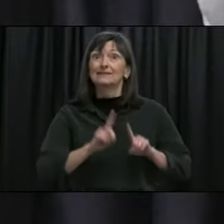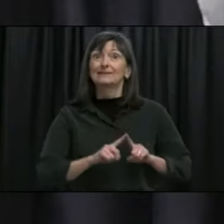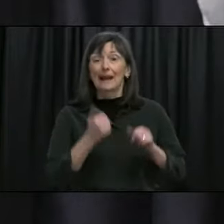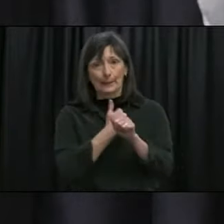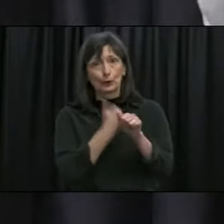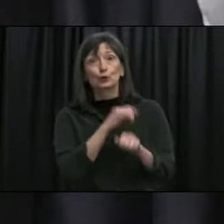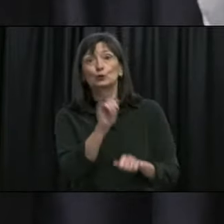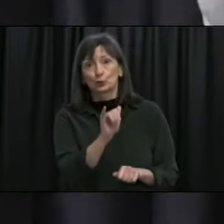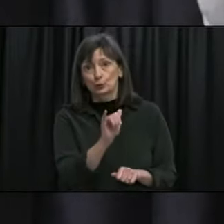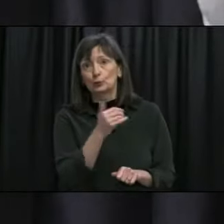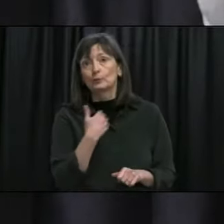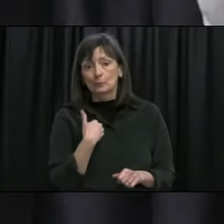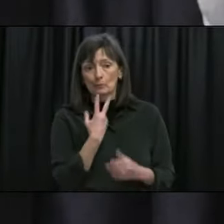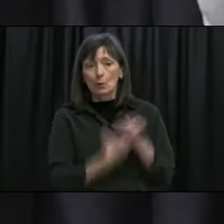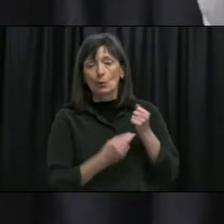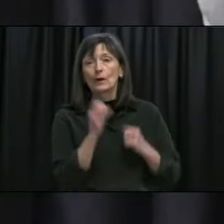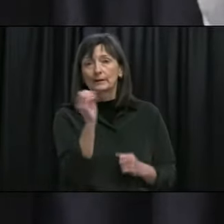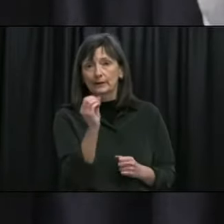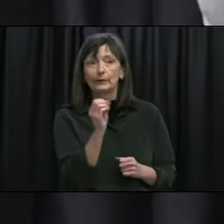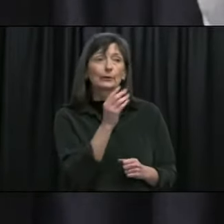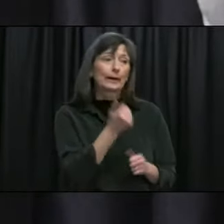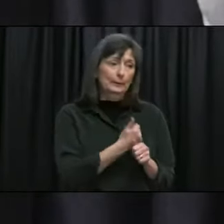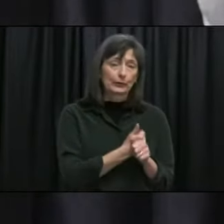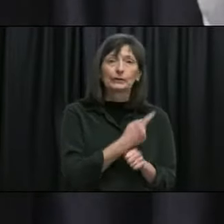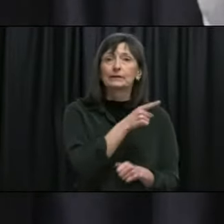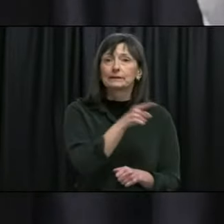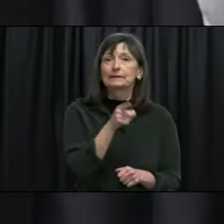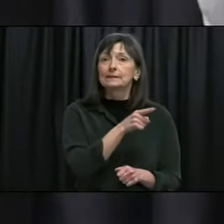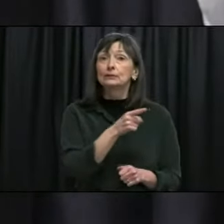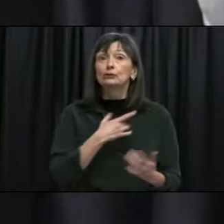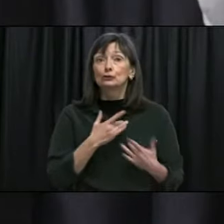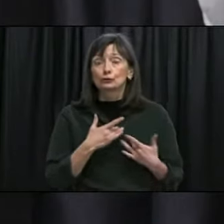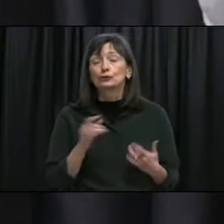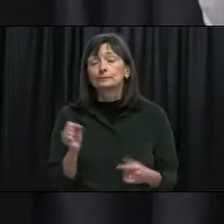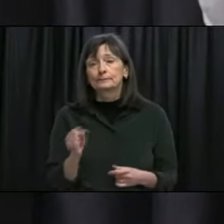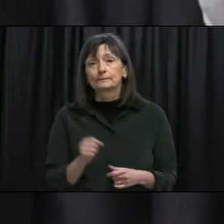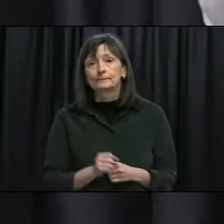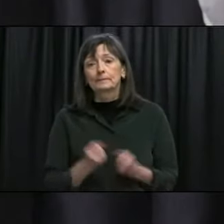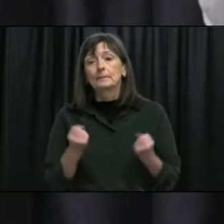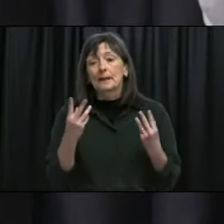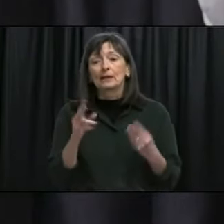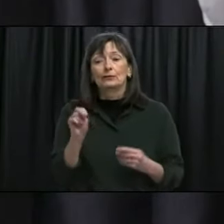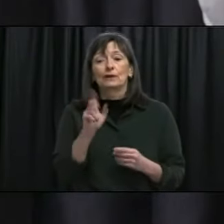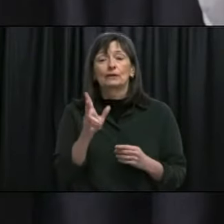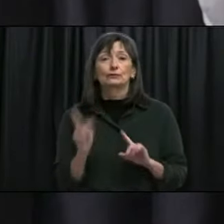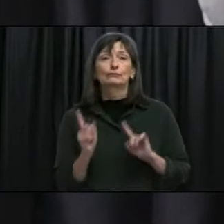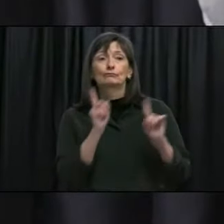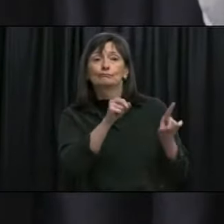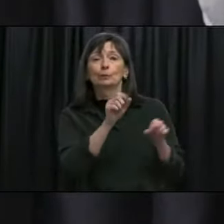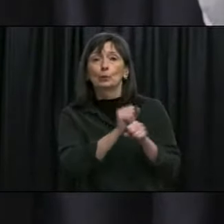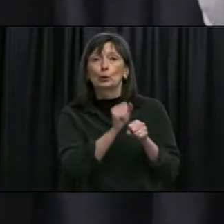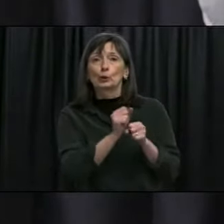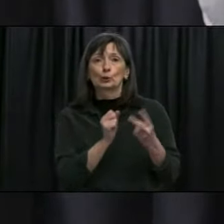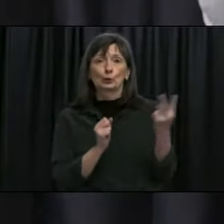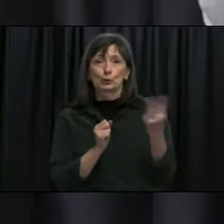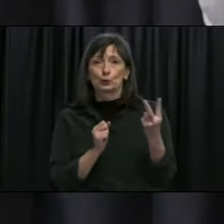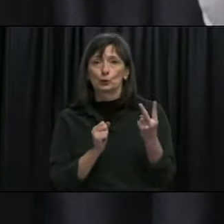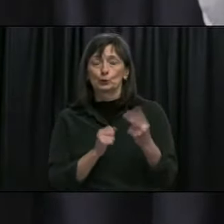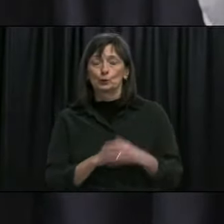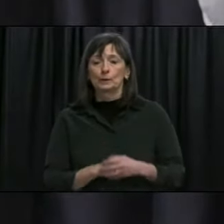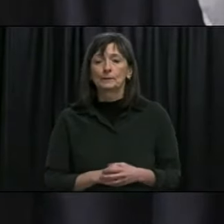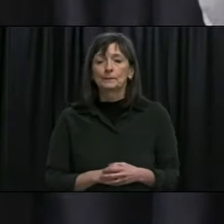so these are that was something that we definitely had to take into account it's